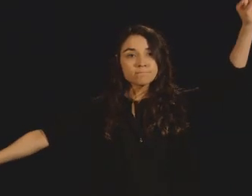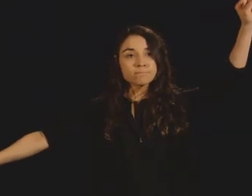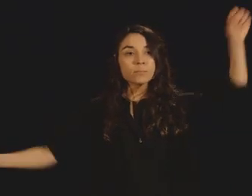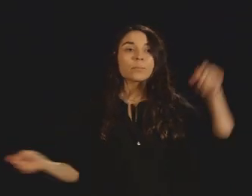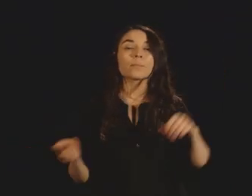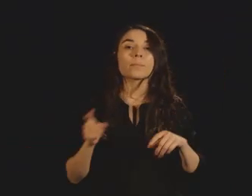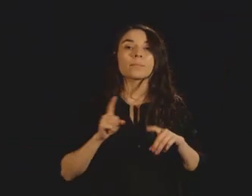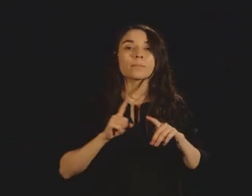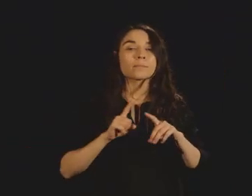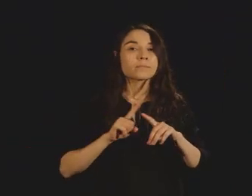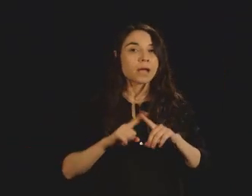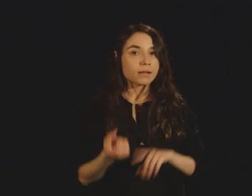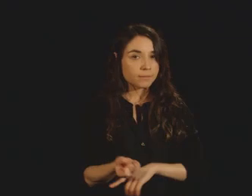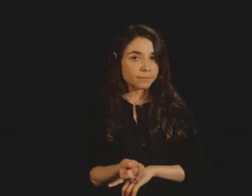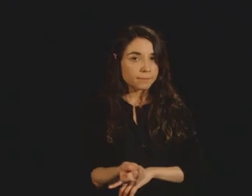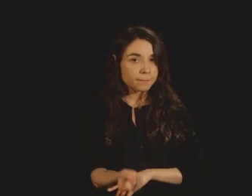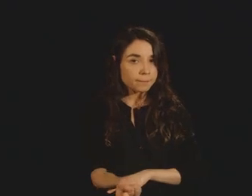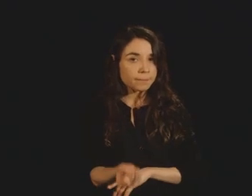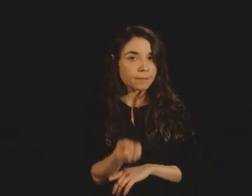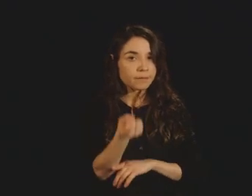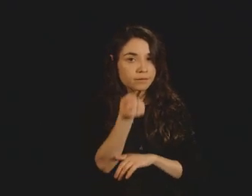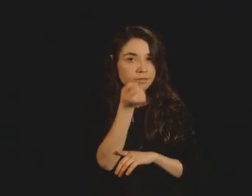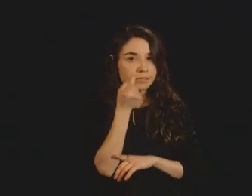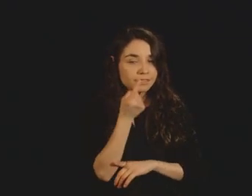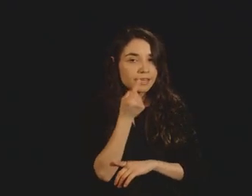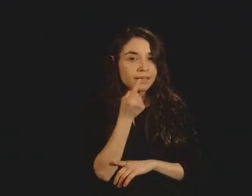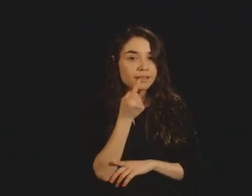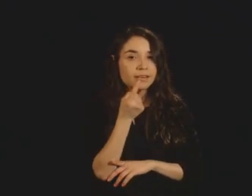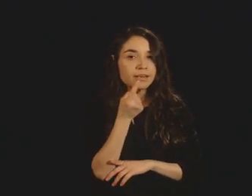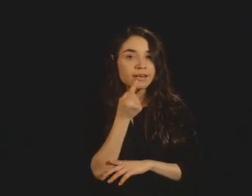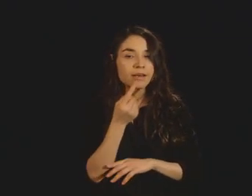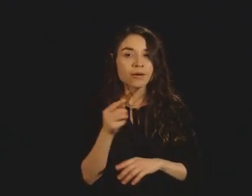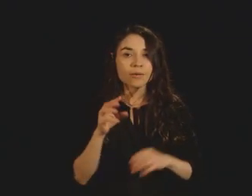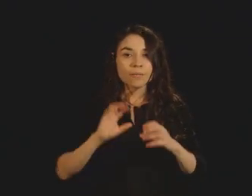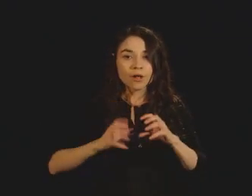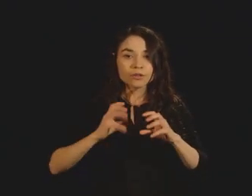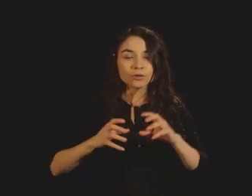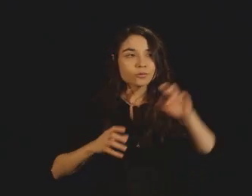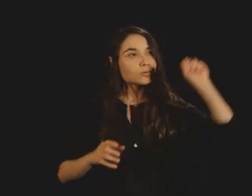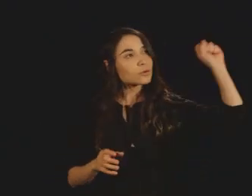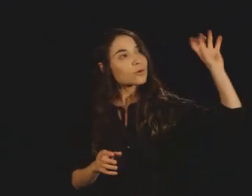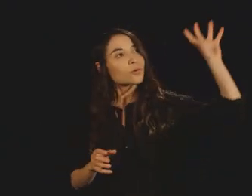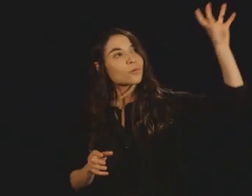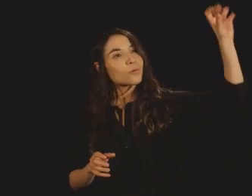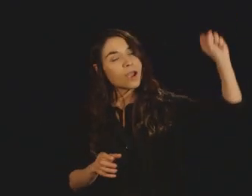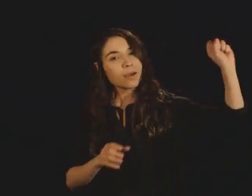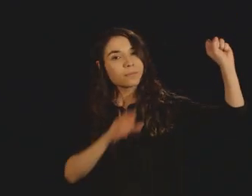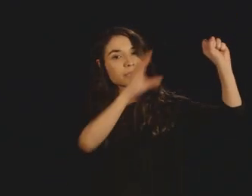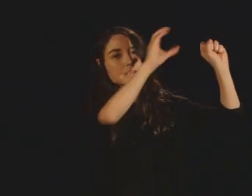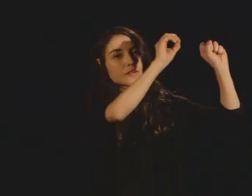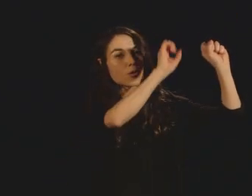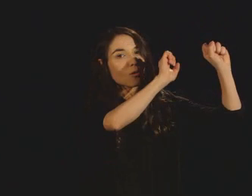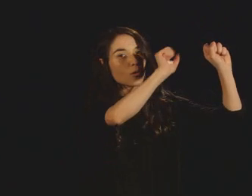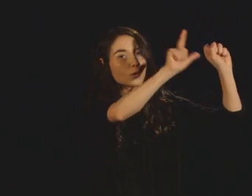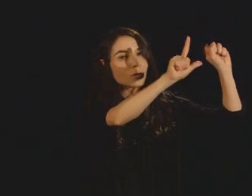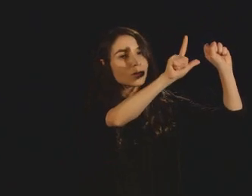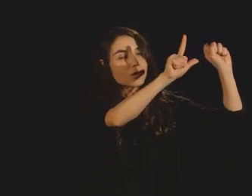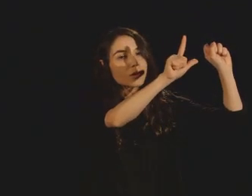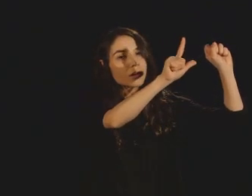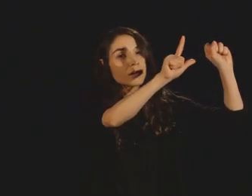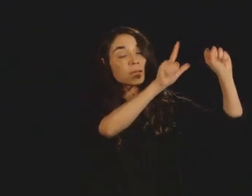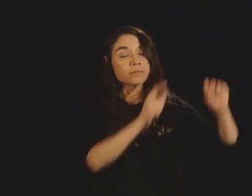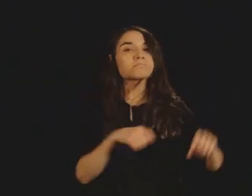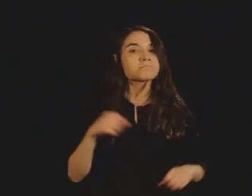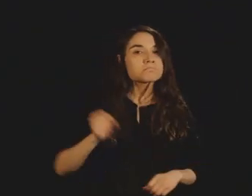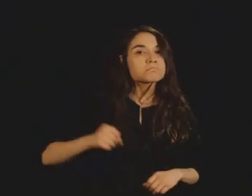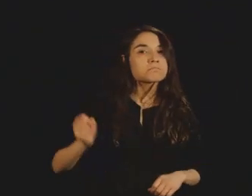was grabbing onto the oil. It was actually dancing a bit with the oil. Just a weak dance, a weak handshake. But,